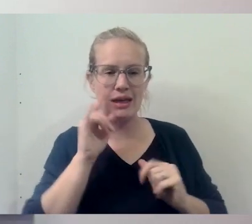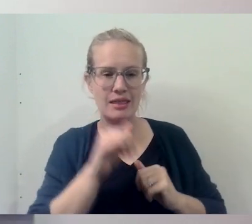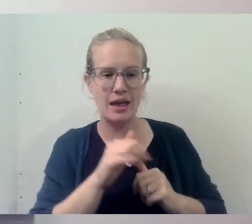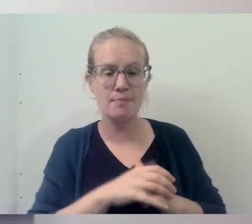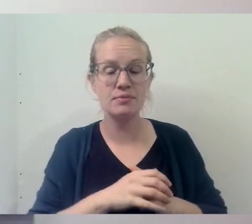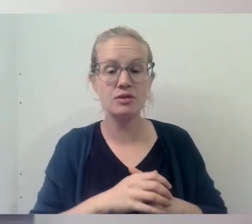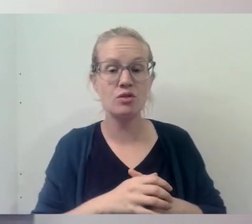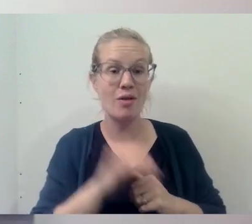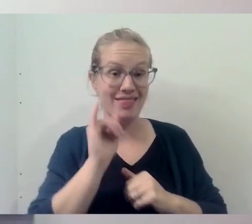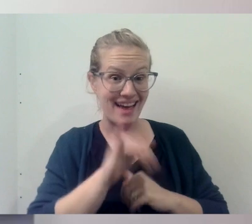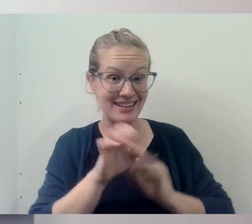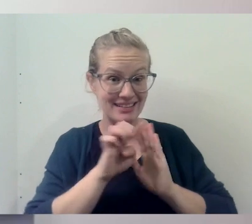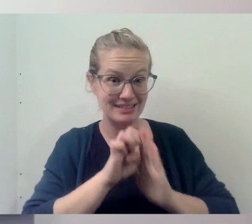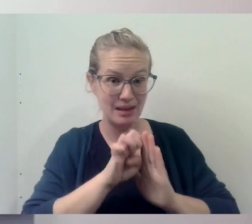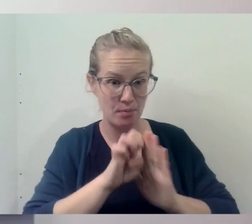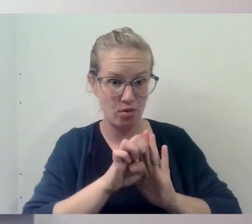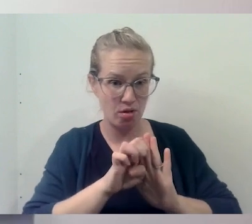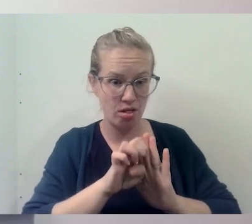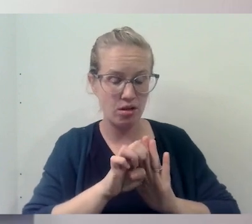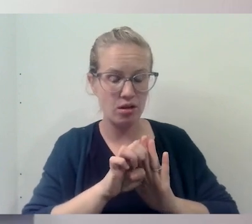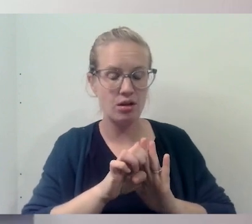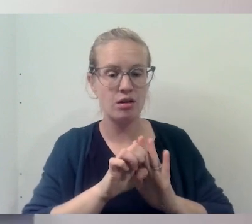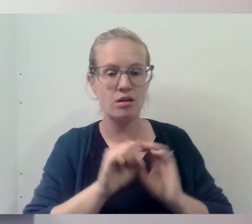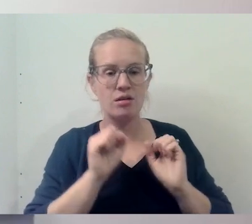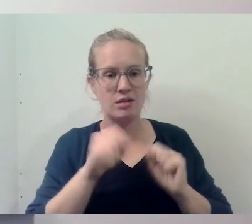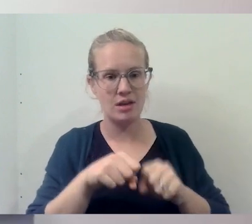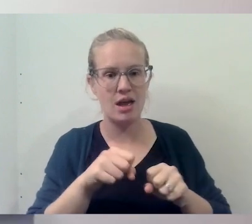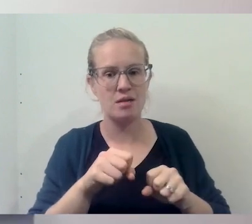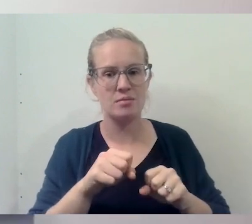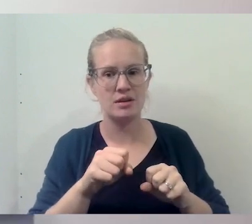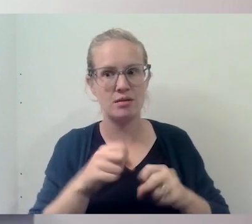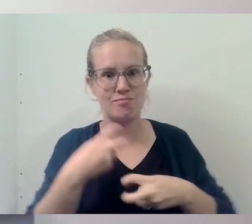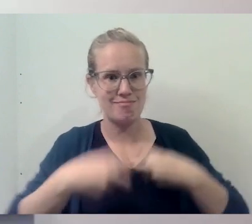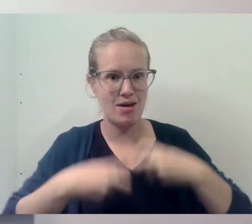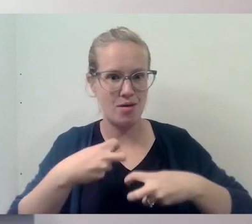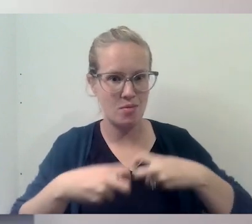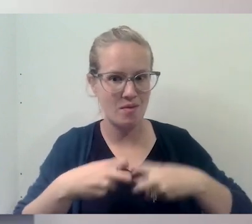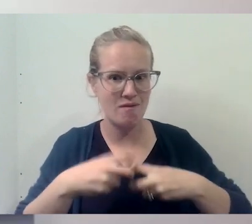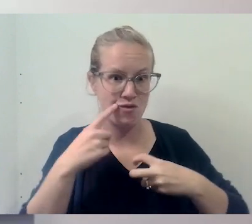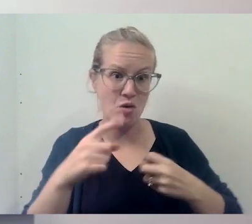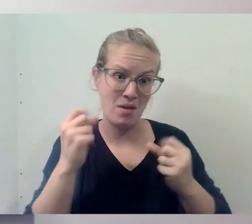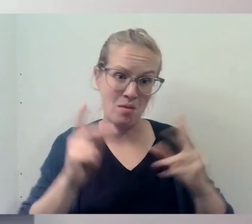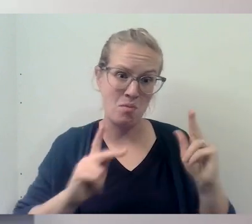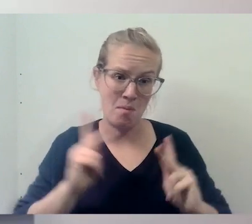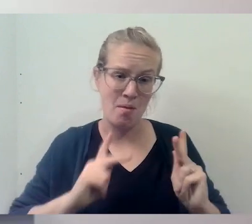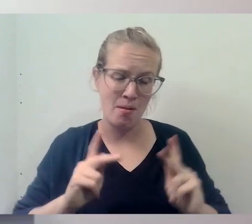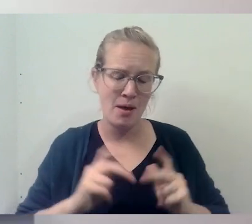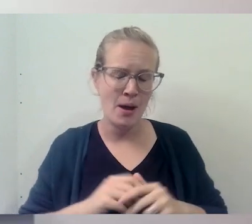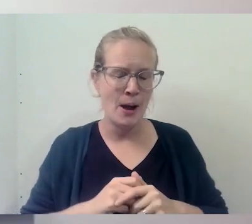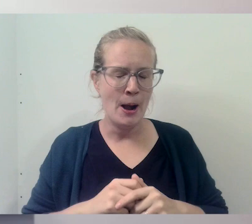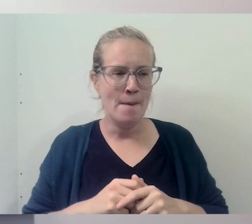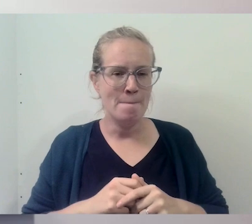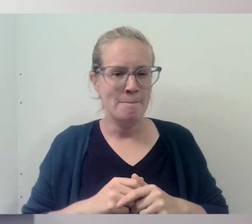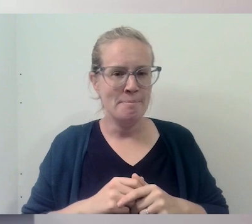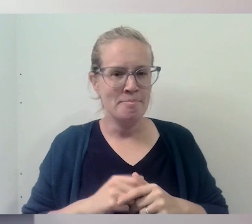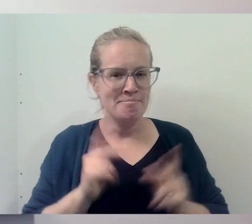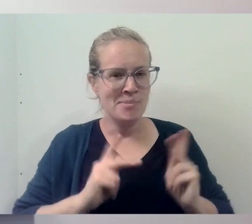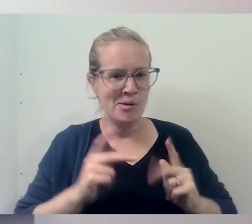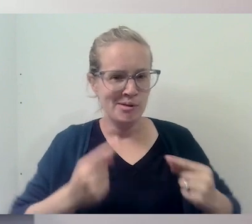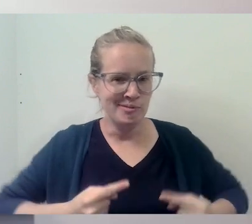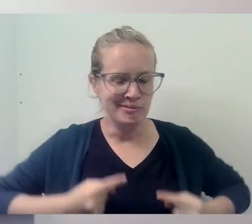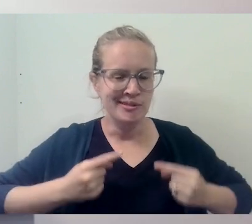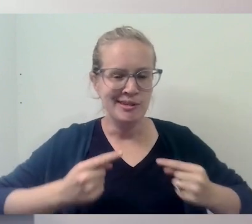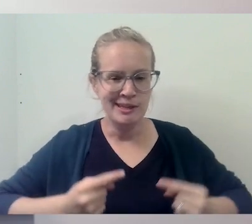so, so that, for example, uh, can really be very problematic for a lot of people who are struggling to,